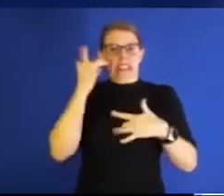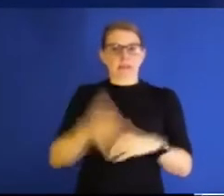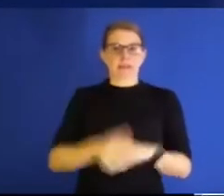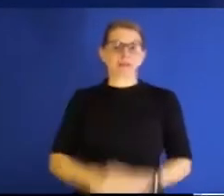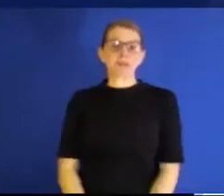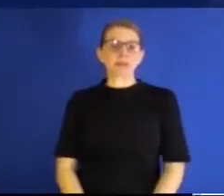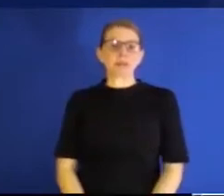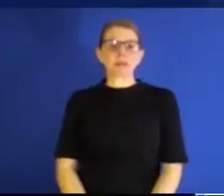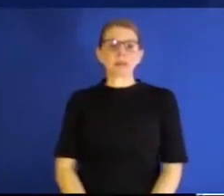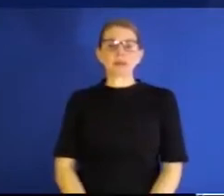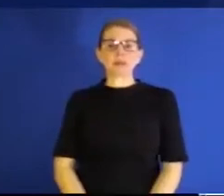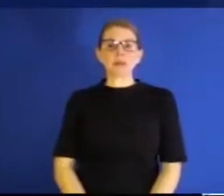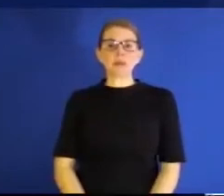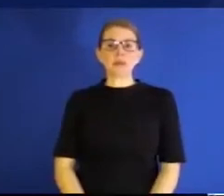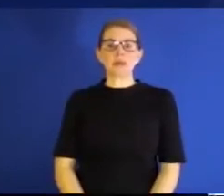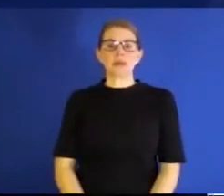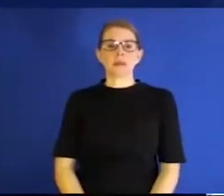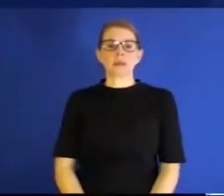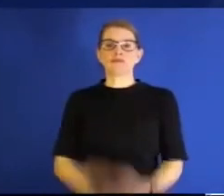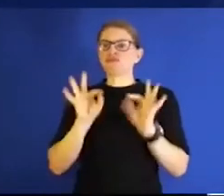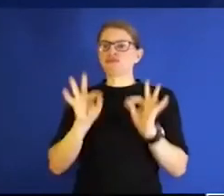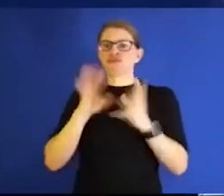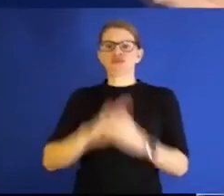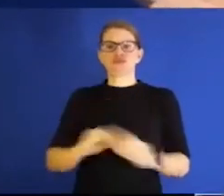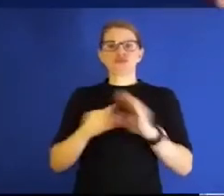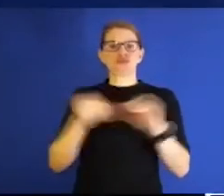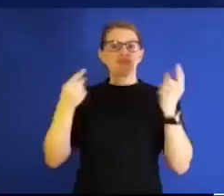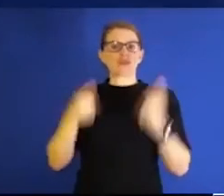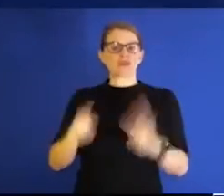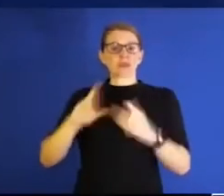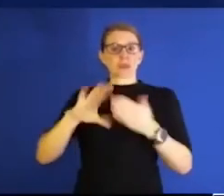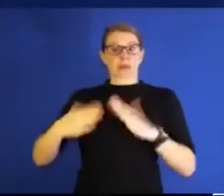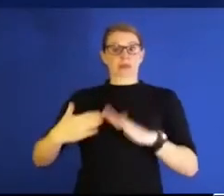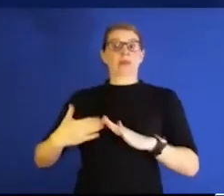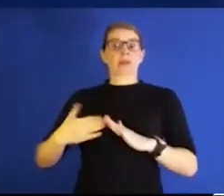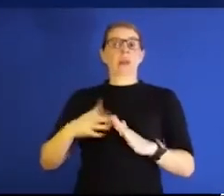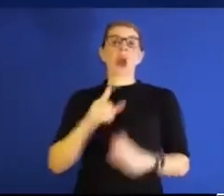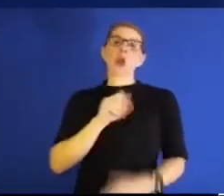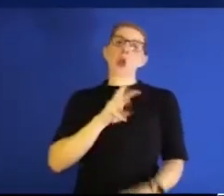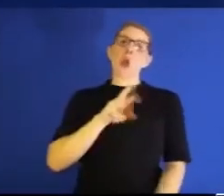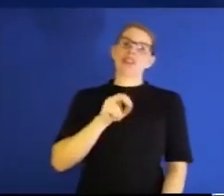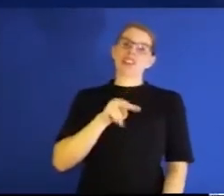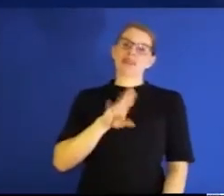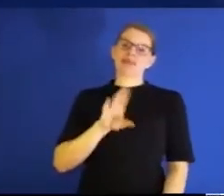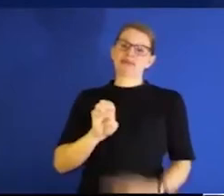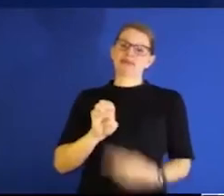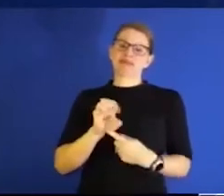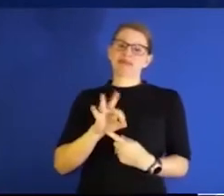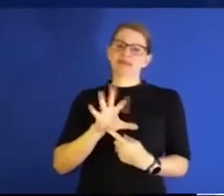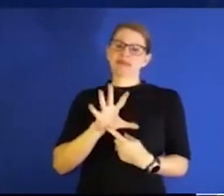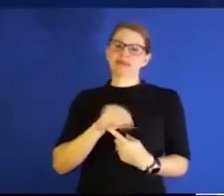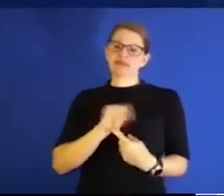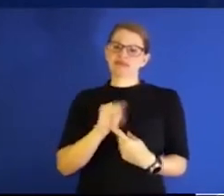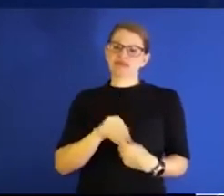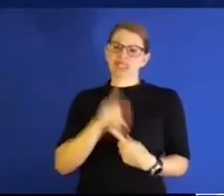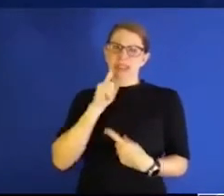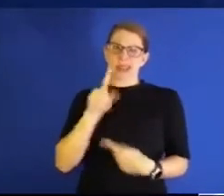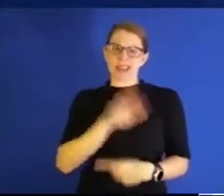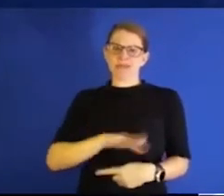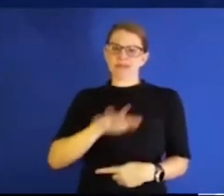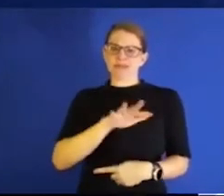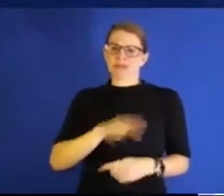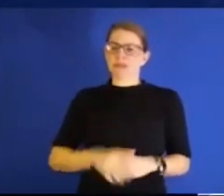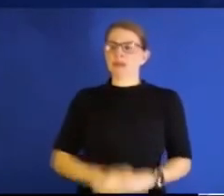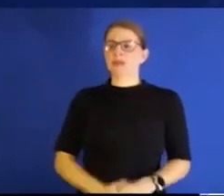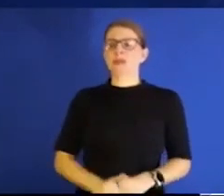This is a perfect story of what happens in the community that really, Lawrence, is probably the camp is probably over 90% vaccinated. And people